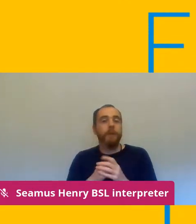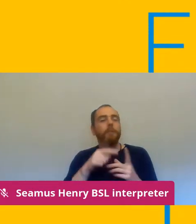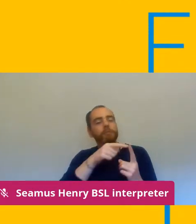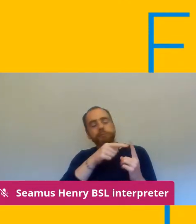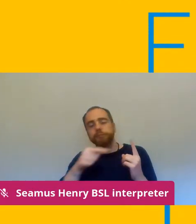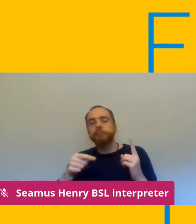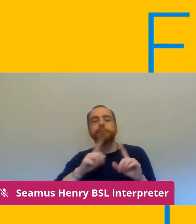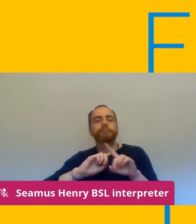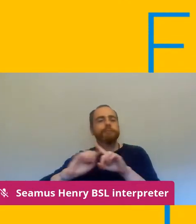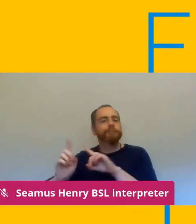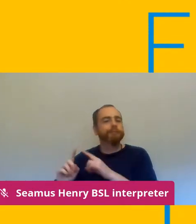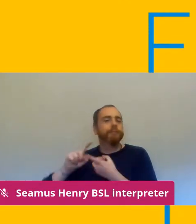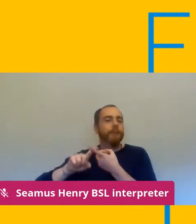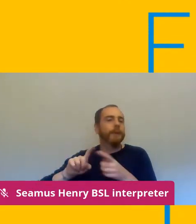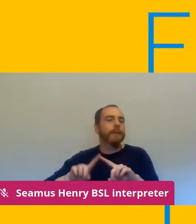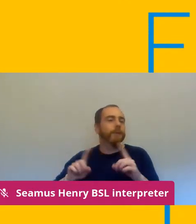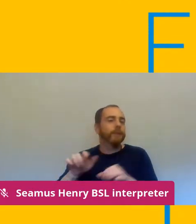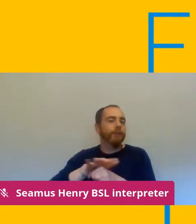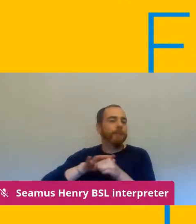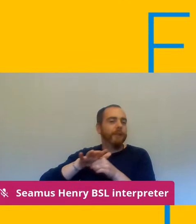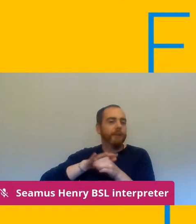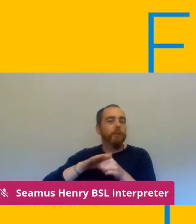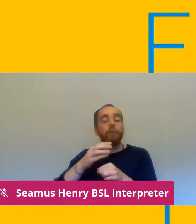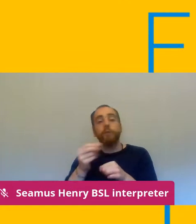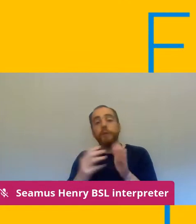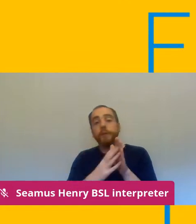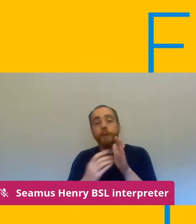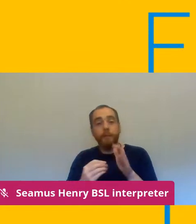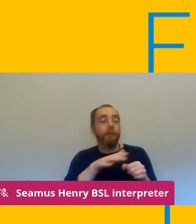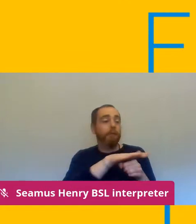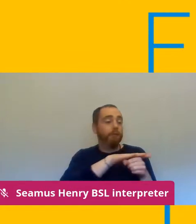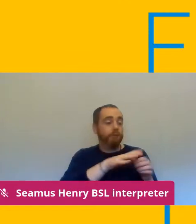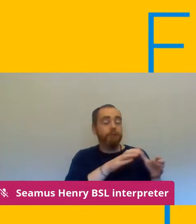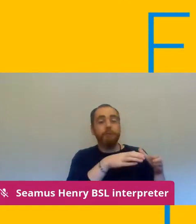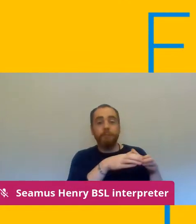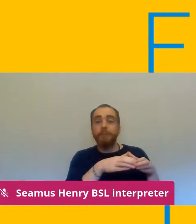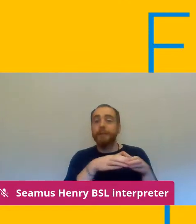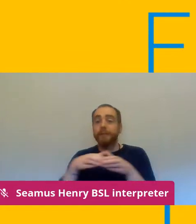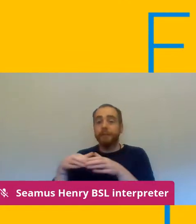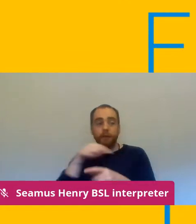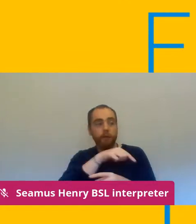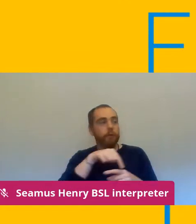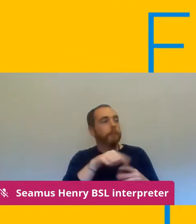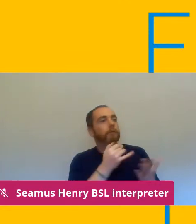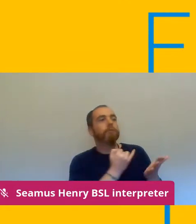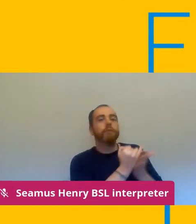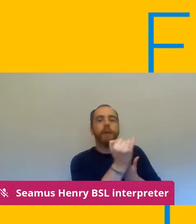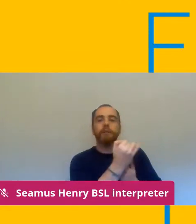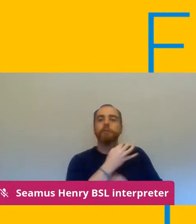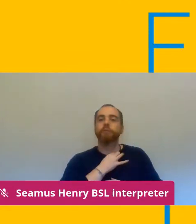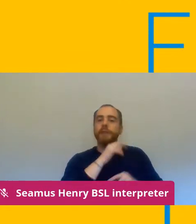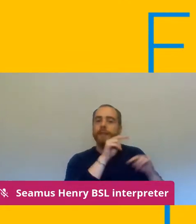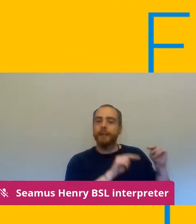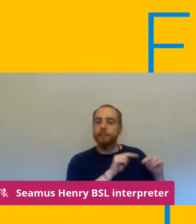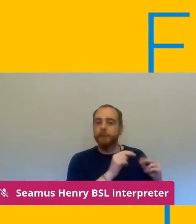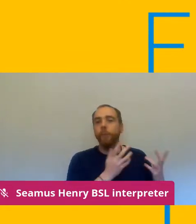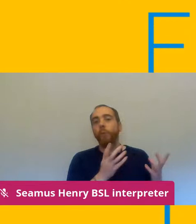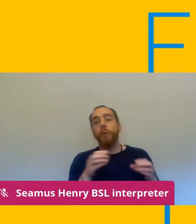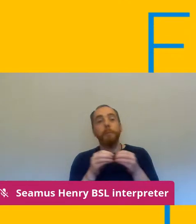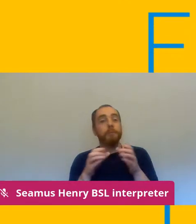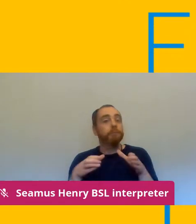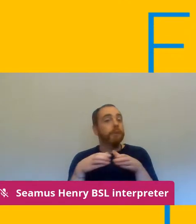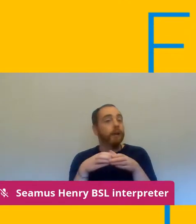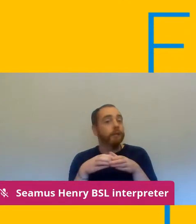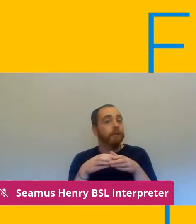so you know we may have branches that have rejected the risk assessment we may have branches where there's been a formal